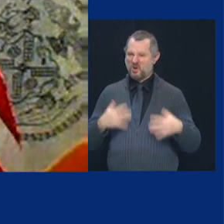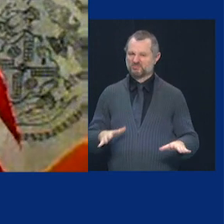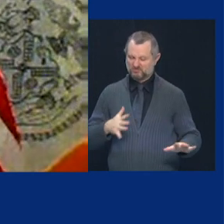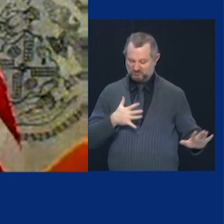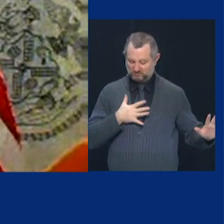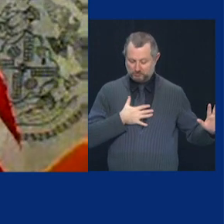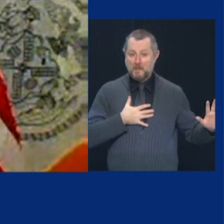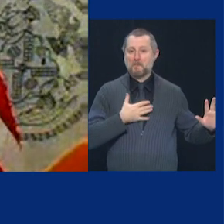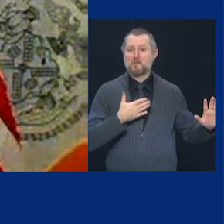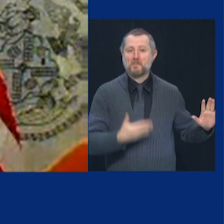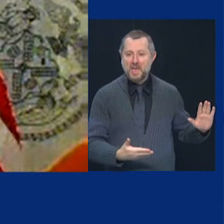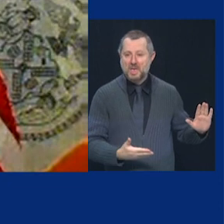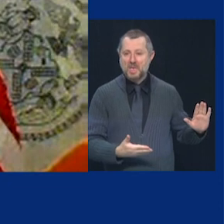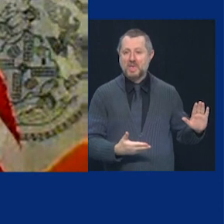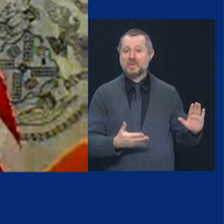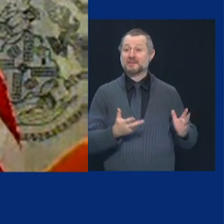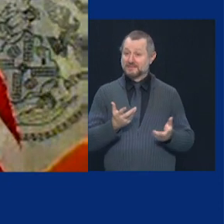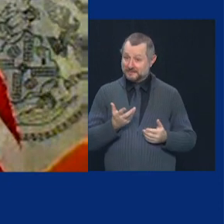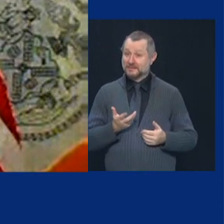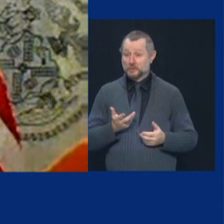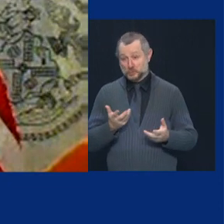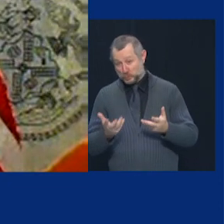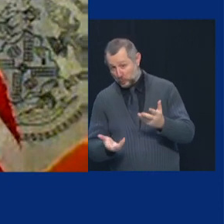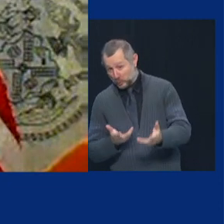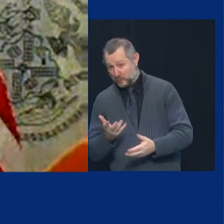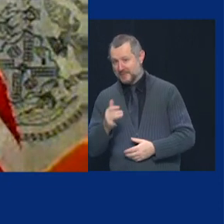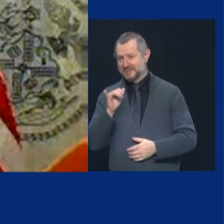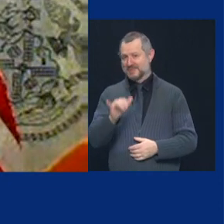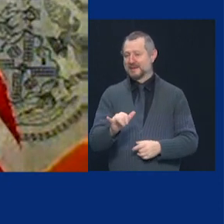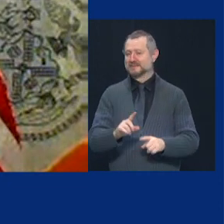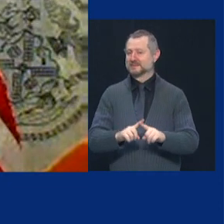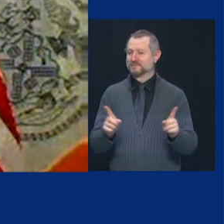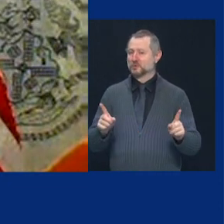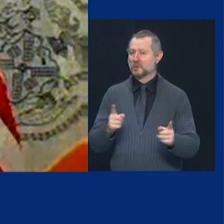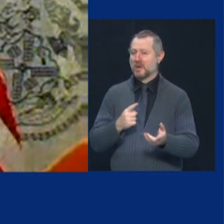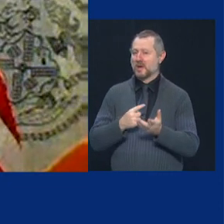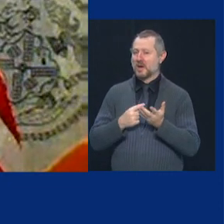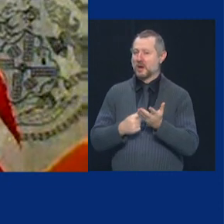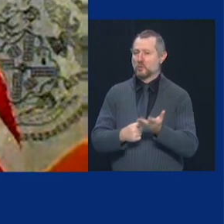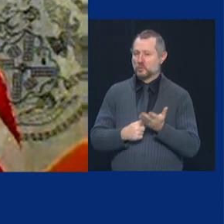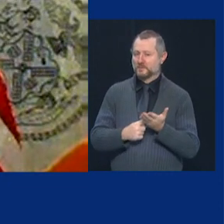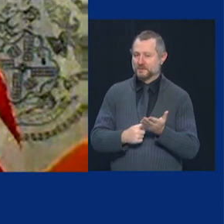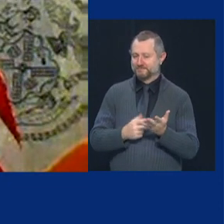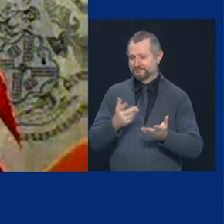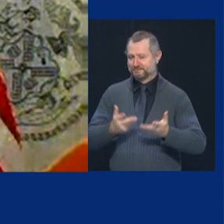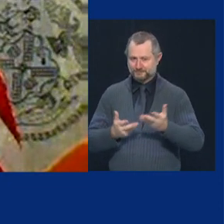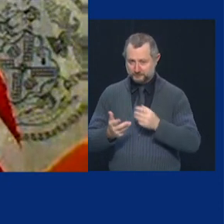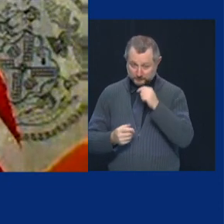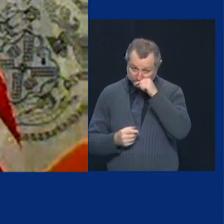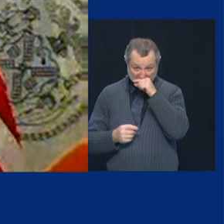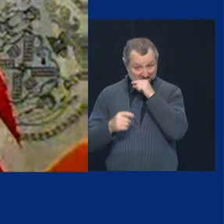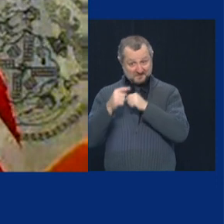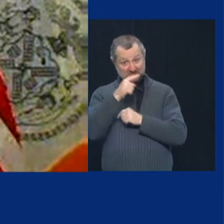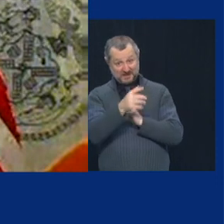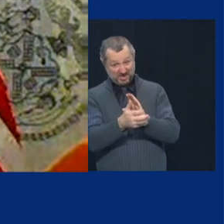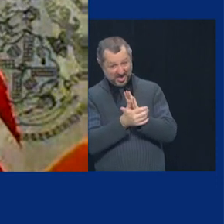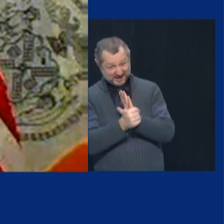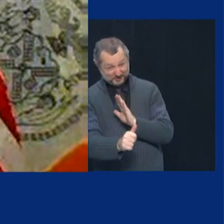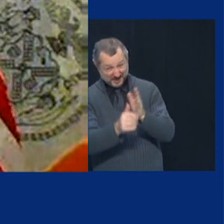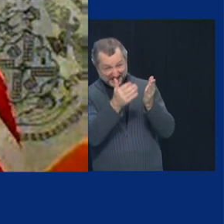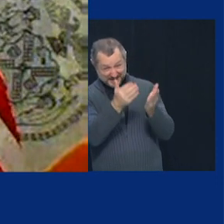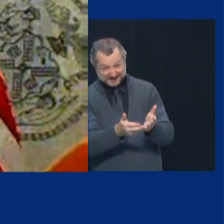uh it's a quite different conversation about uh their their competence and and how much they